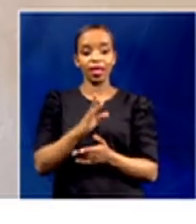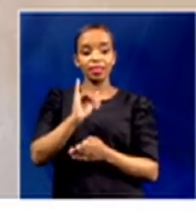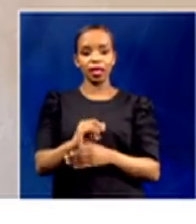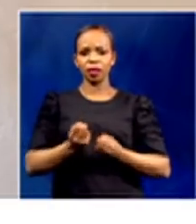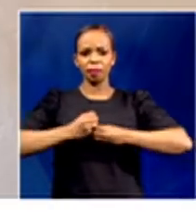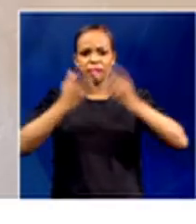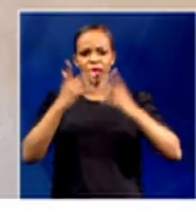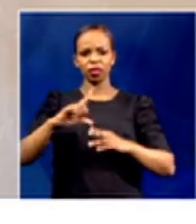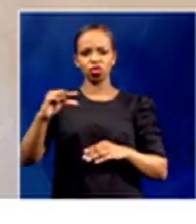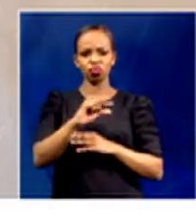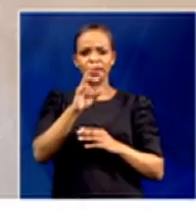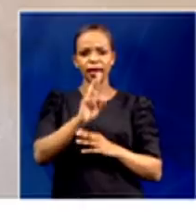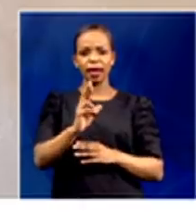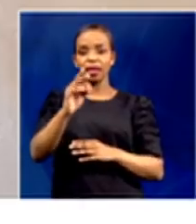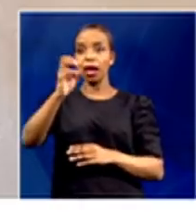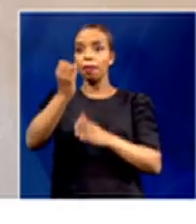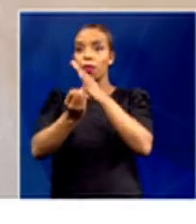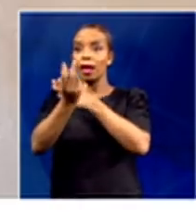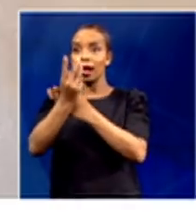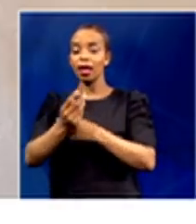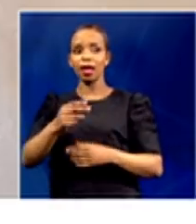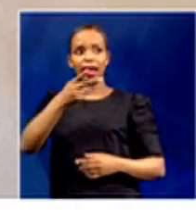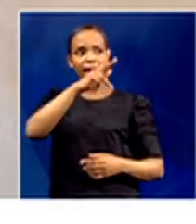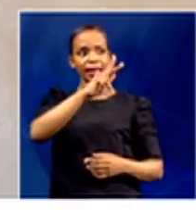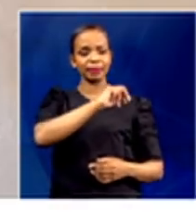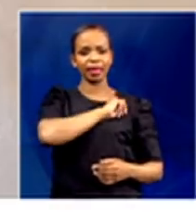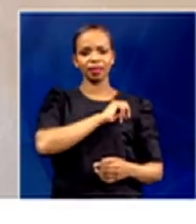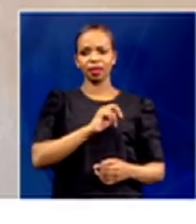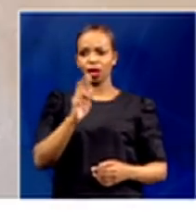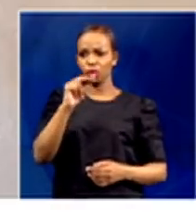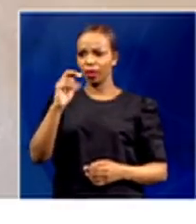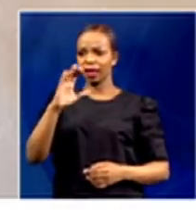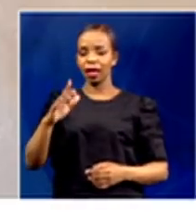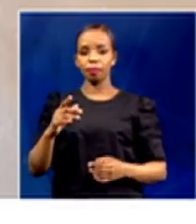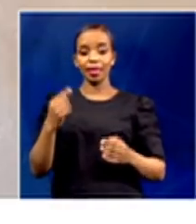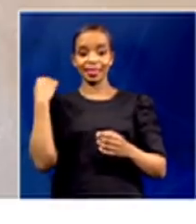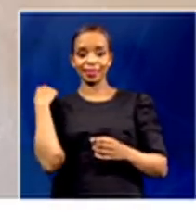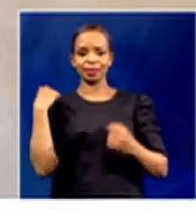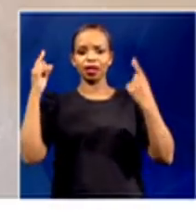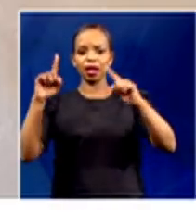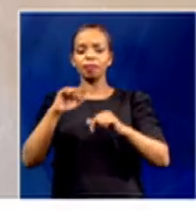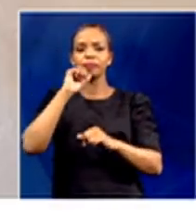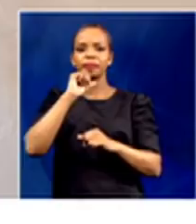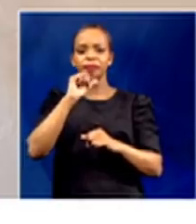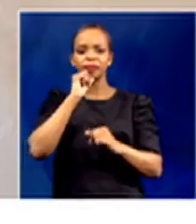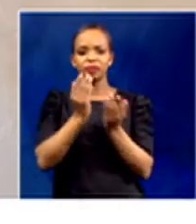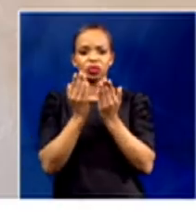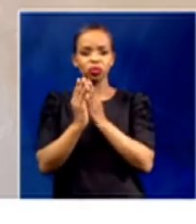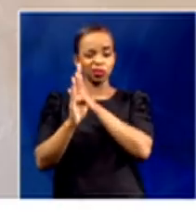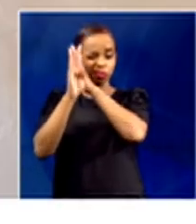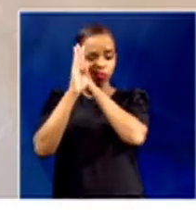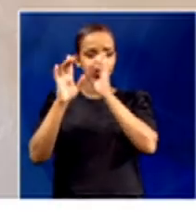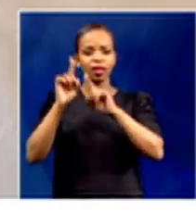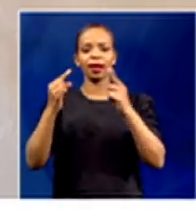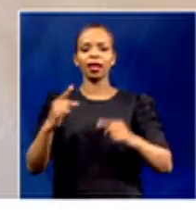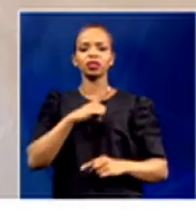hours in Umalanga, in KZN, in Northern Cape, did not return yesterday. That could take you to close to 500,000